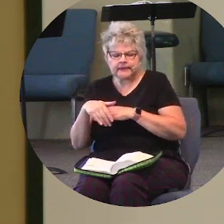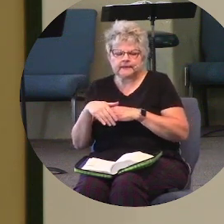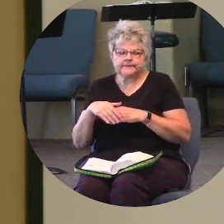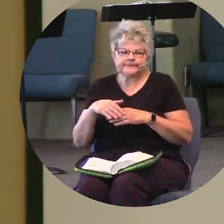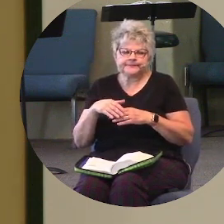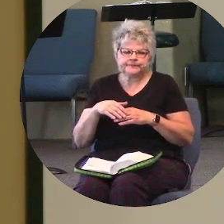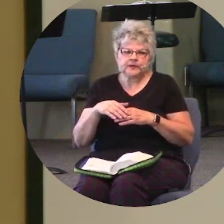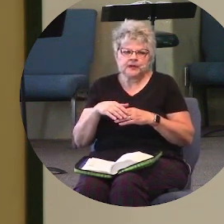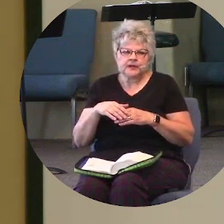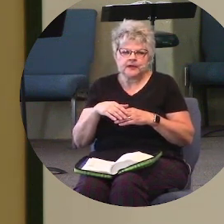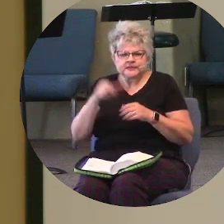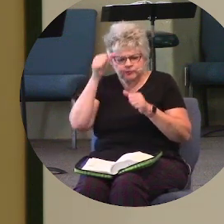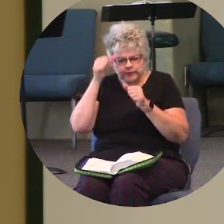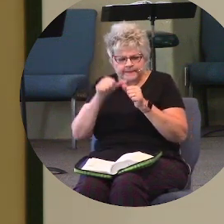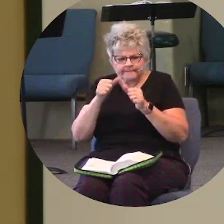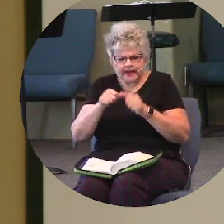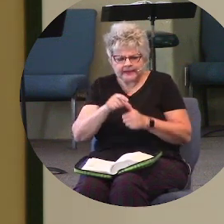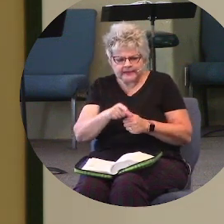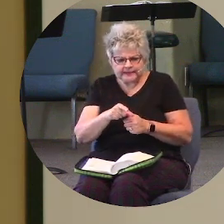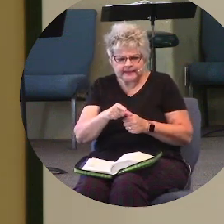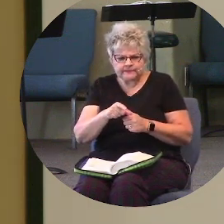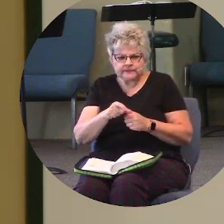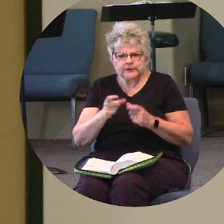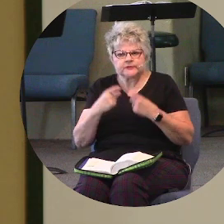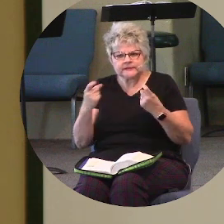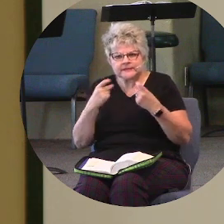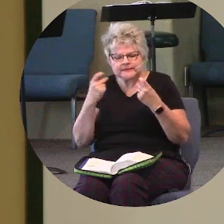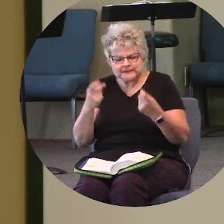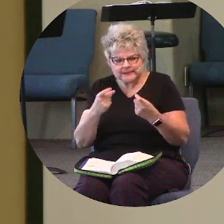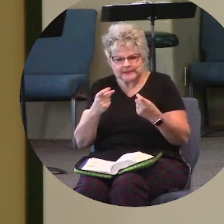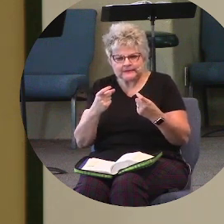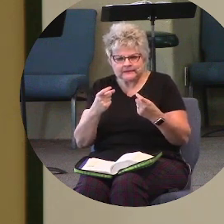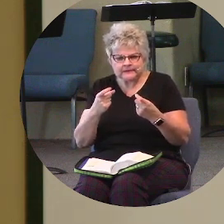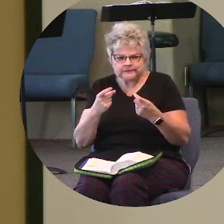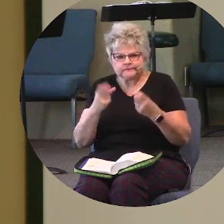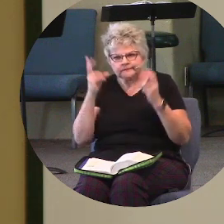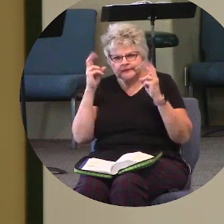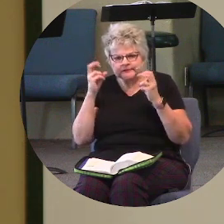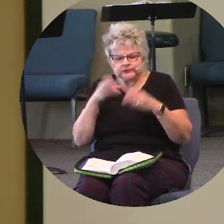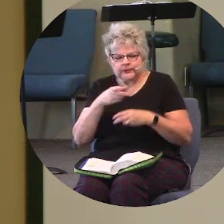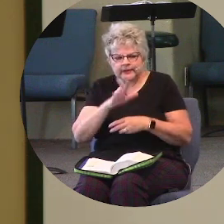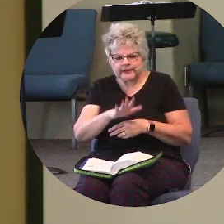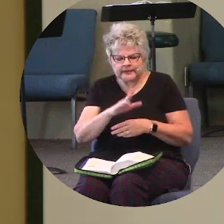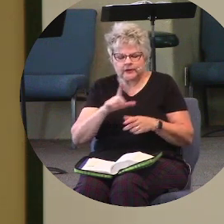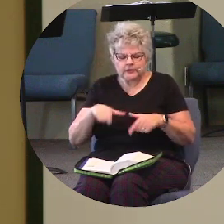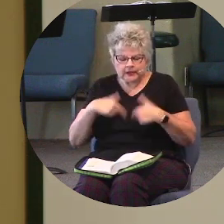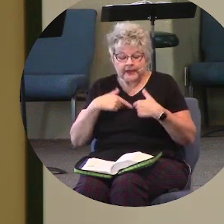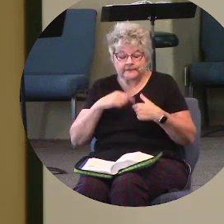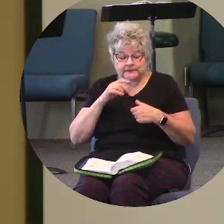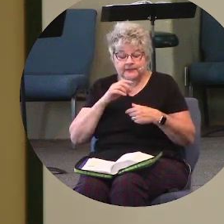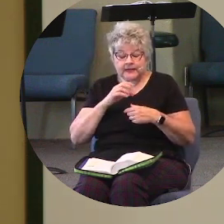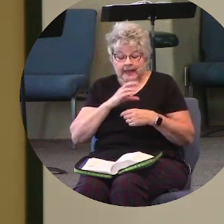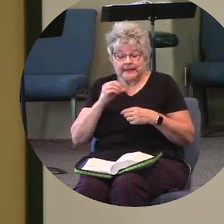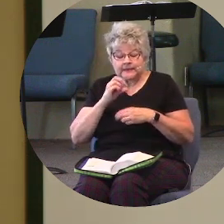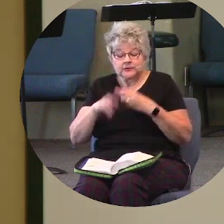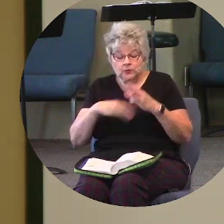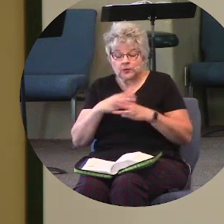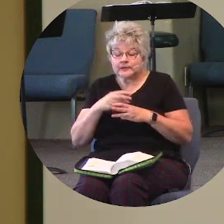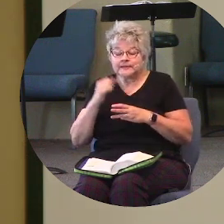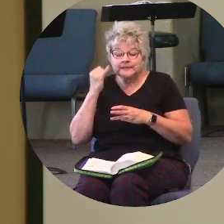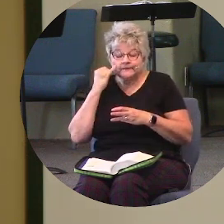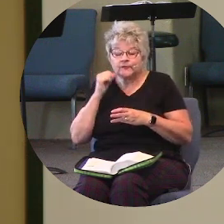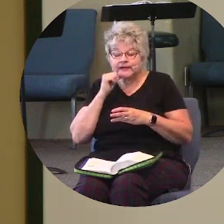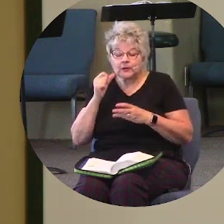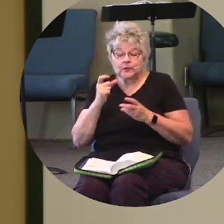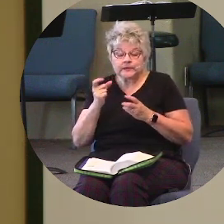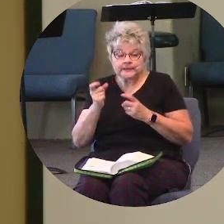reminding them that there is the sin factor in their lives, the sin factor in the world. And that if we don't deal with the